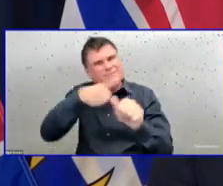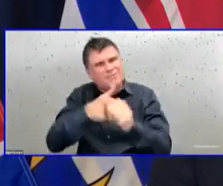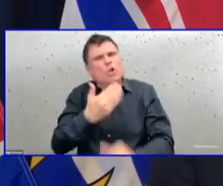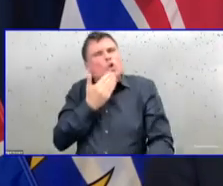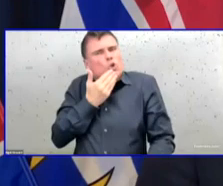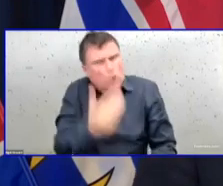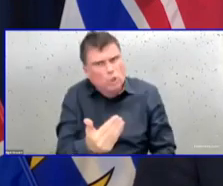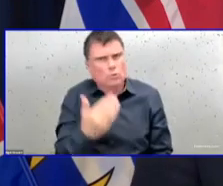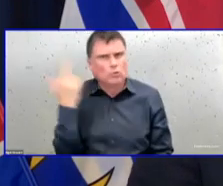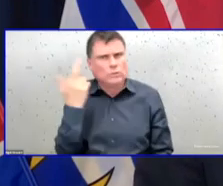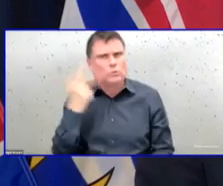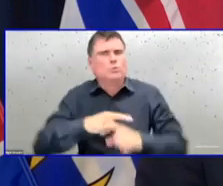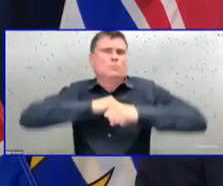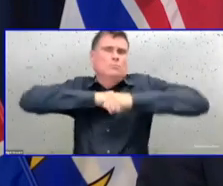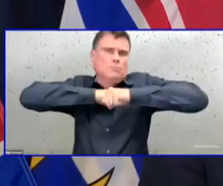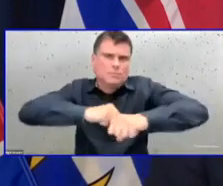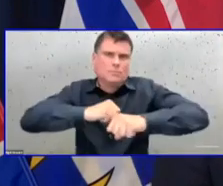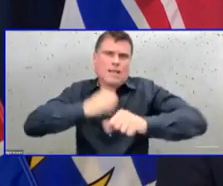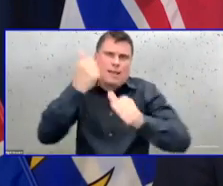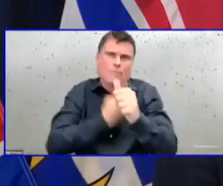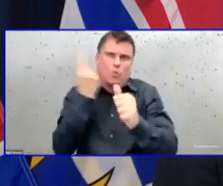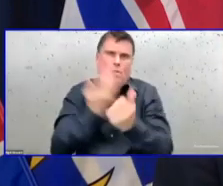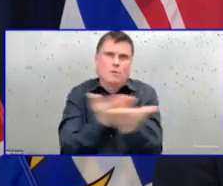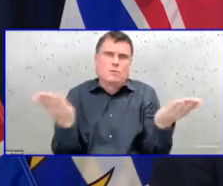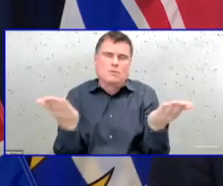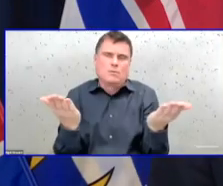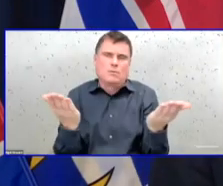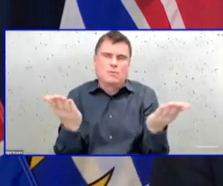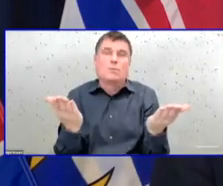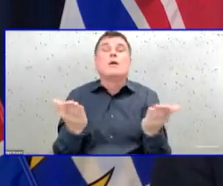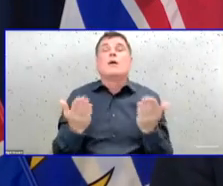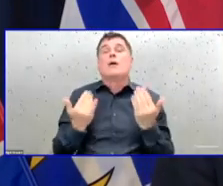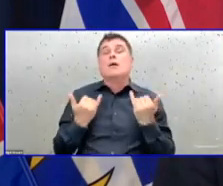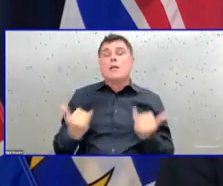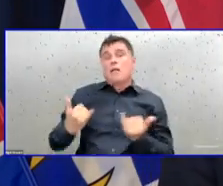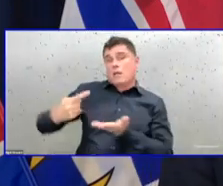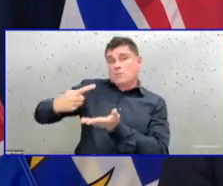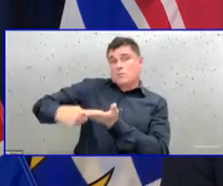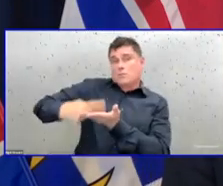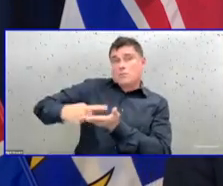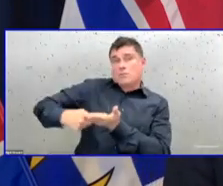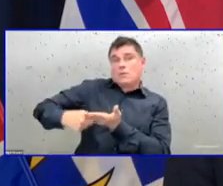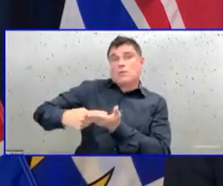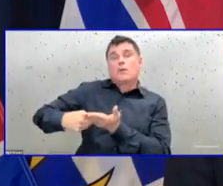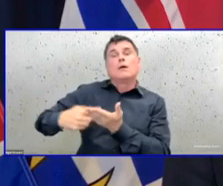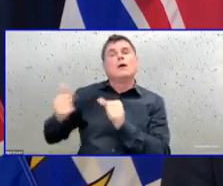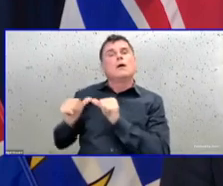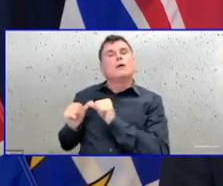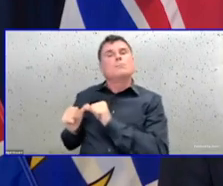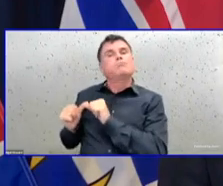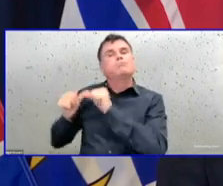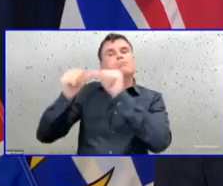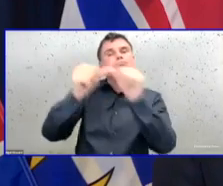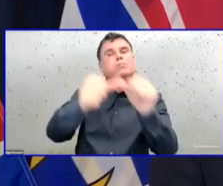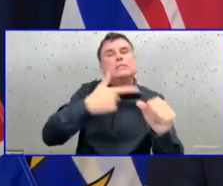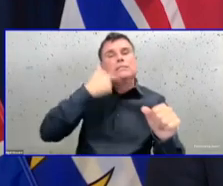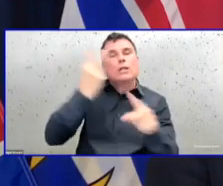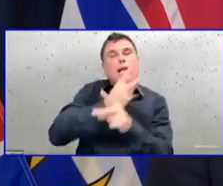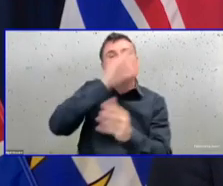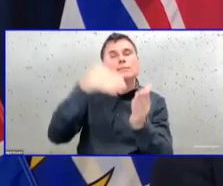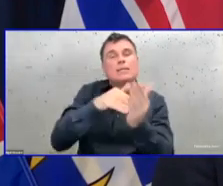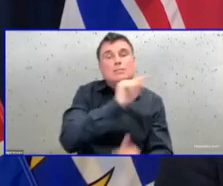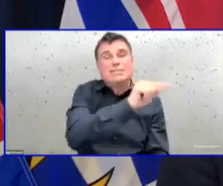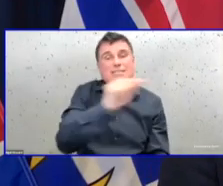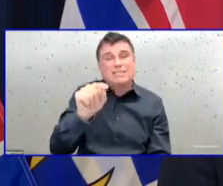assisted living. Booster dose vaccination is 98 percent complete in long-term care and seniors assisting facilities